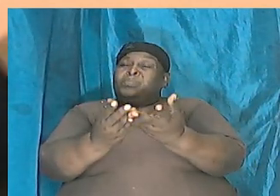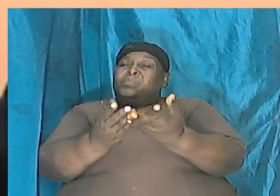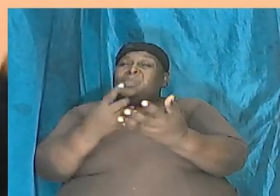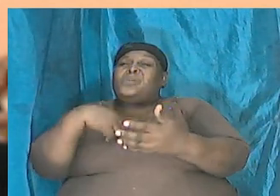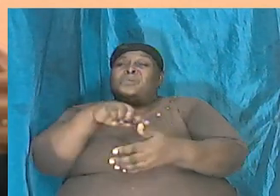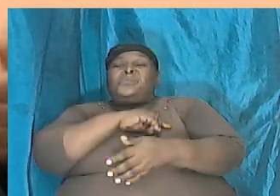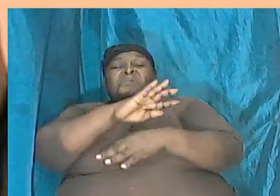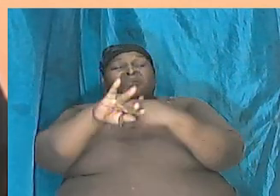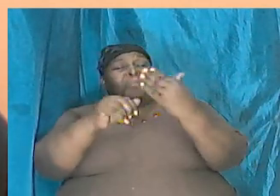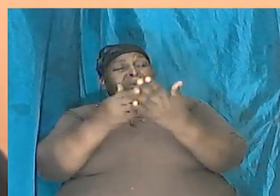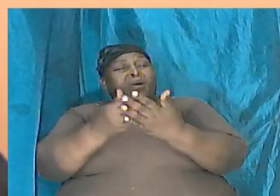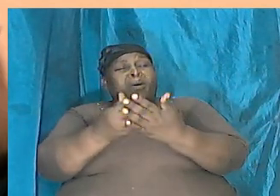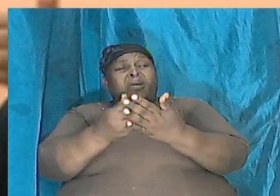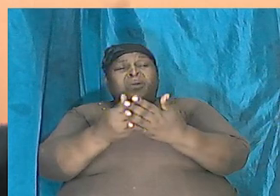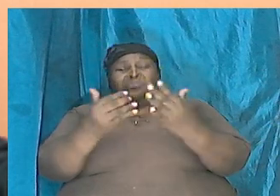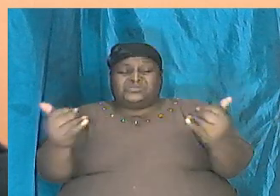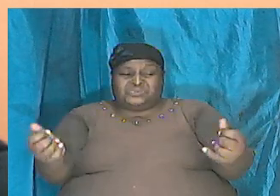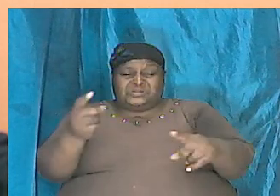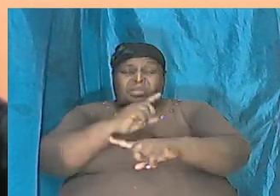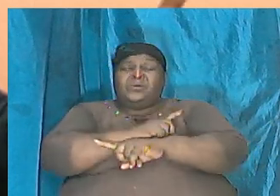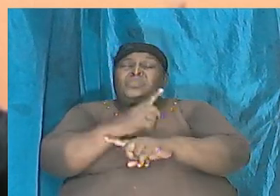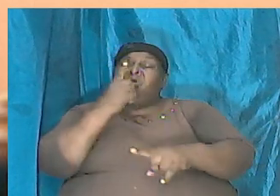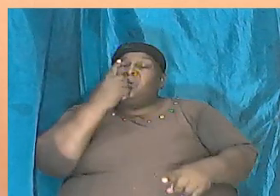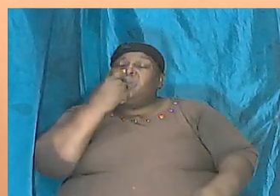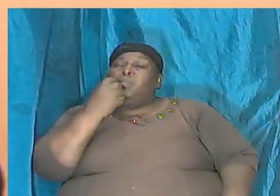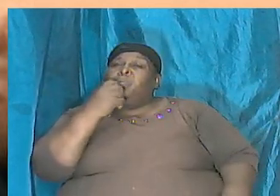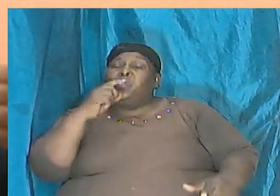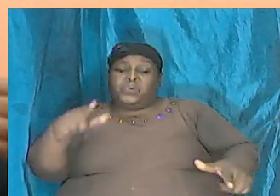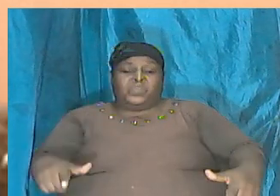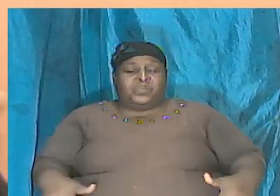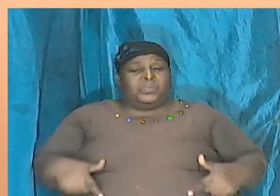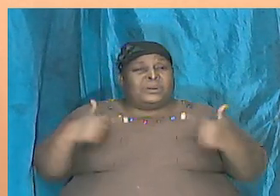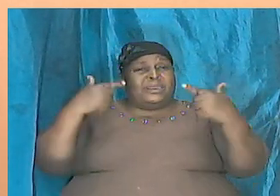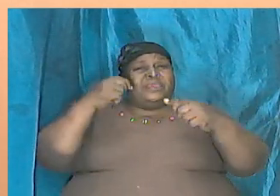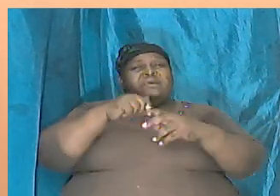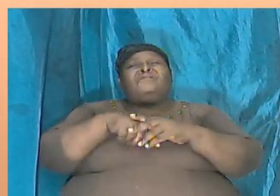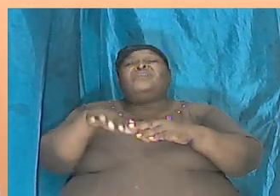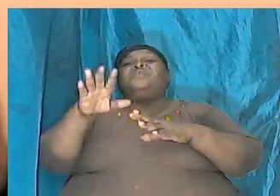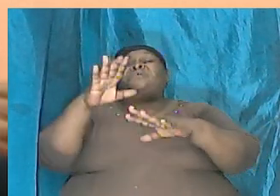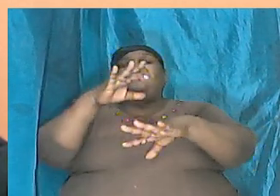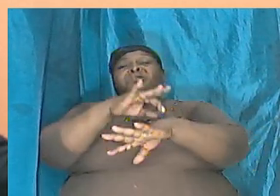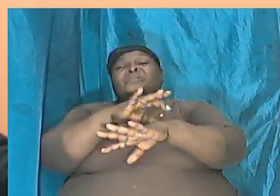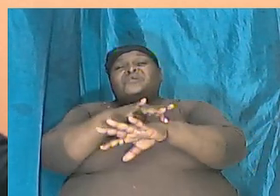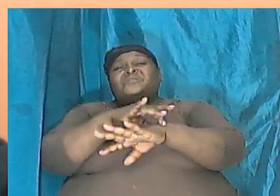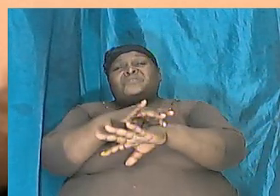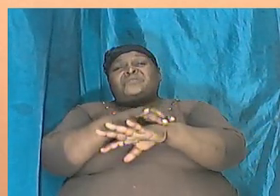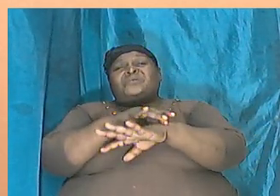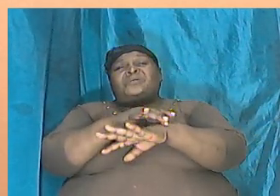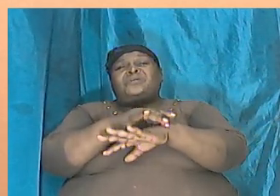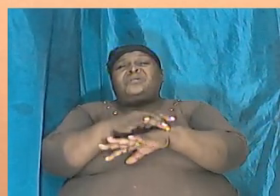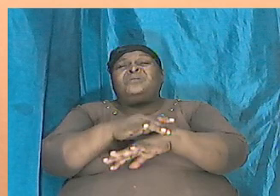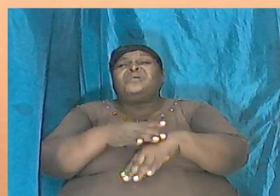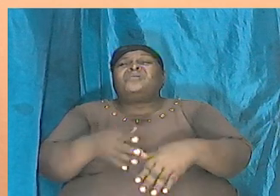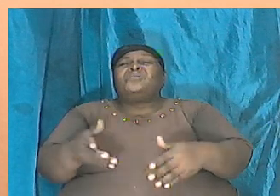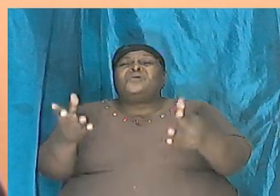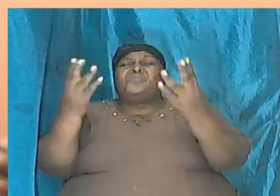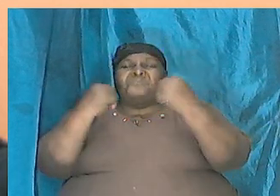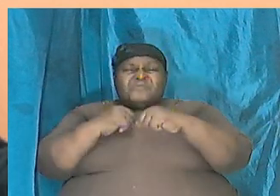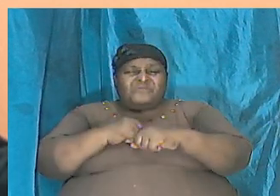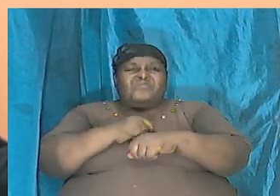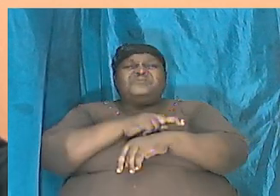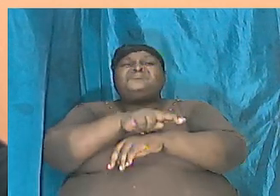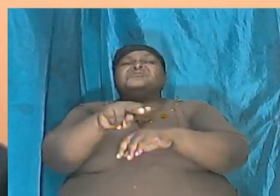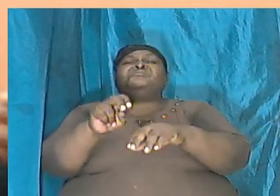today who we see on the earth, common ancestors. We come from a common ancestor